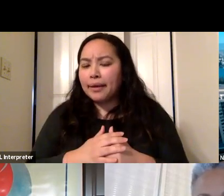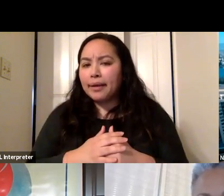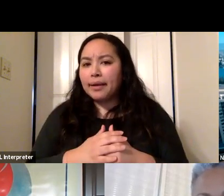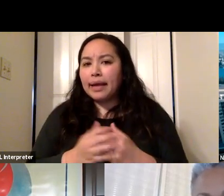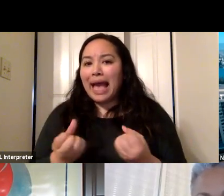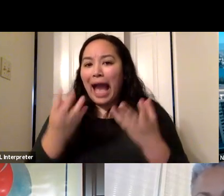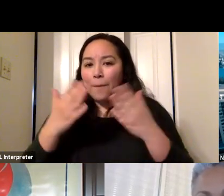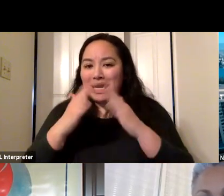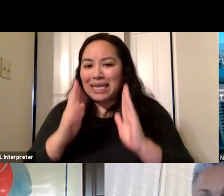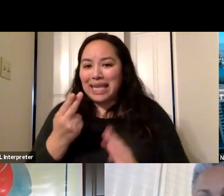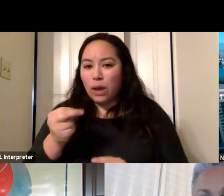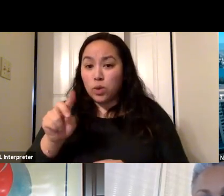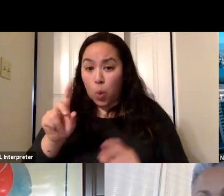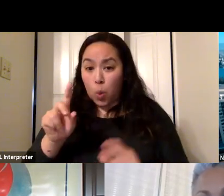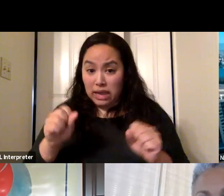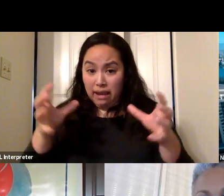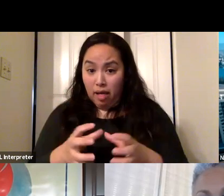people could safely gather?